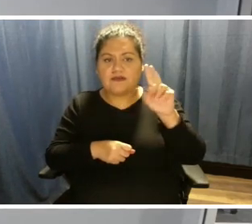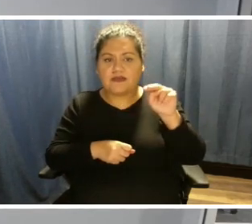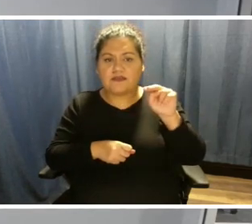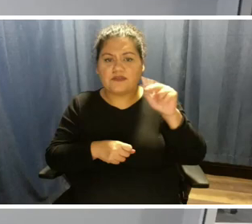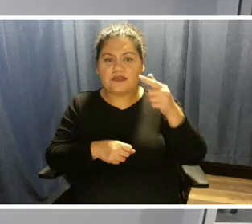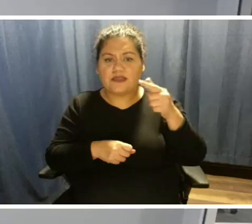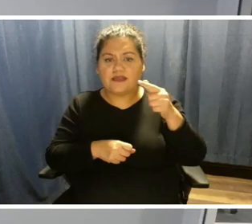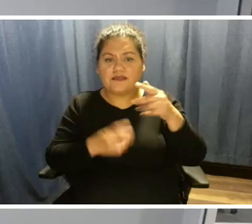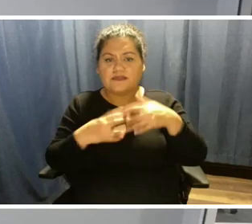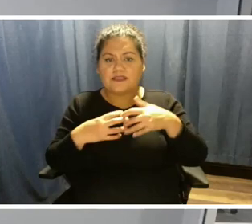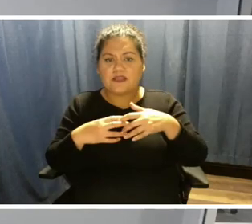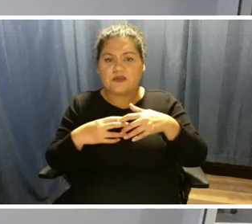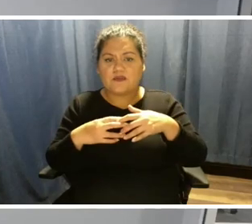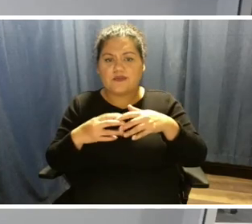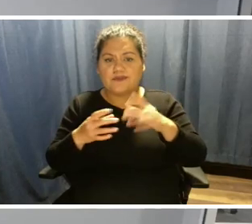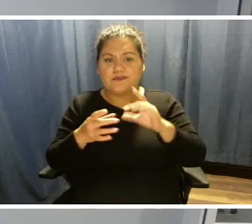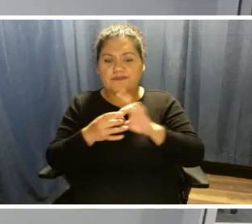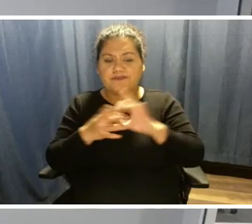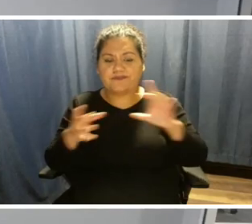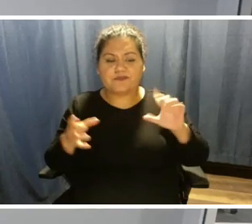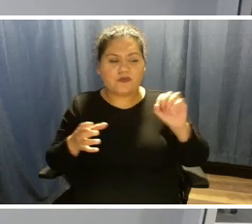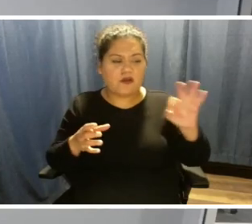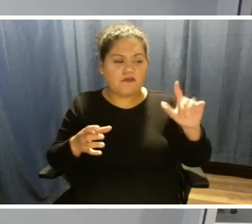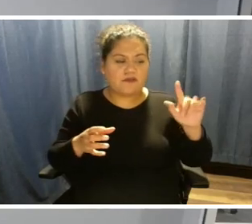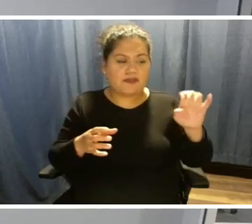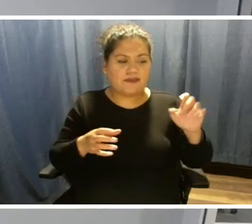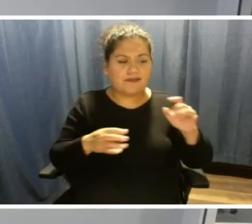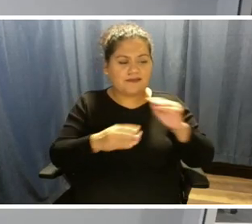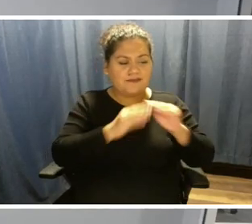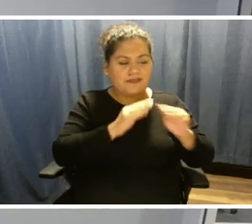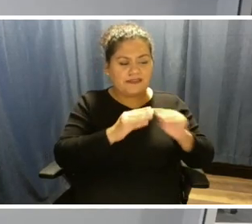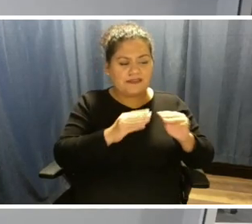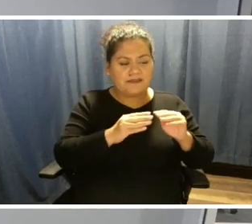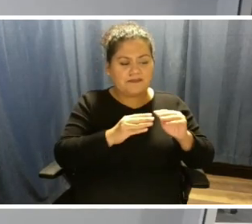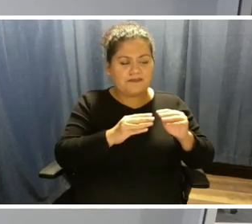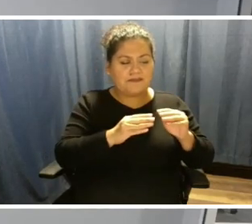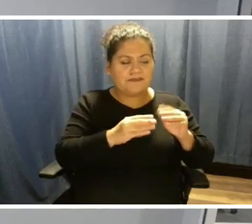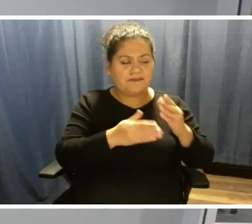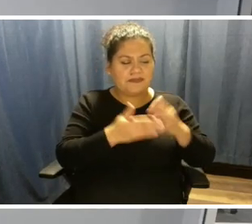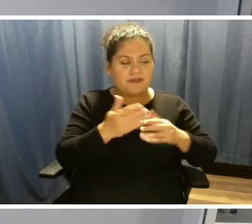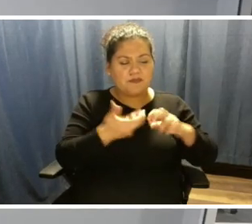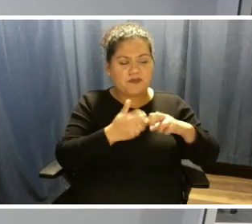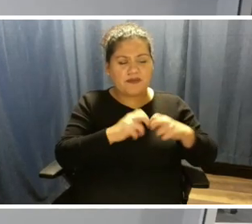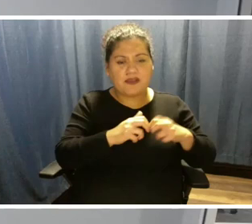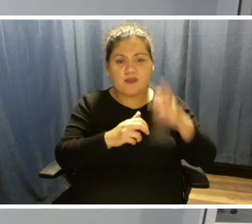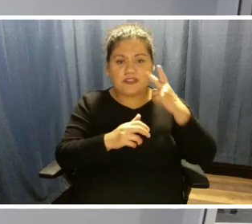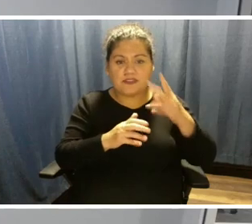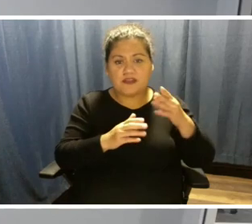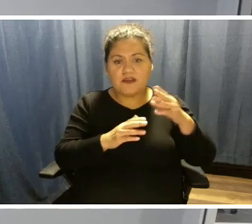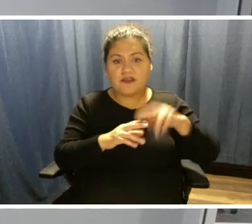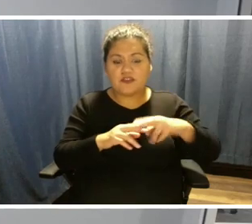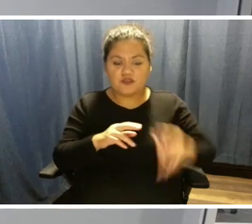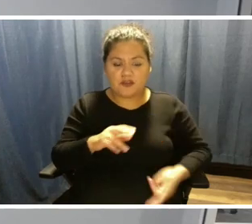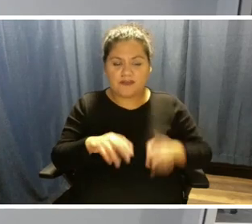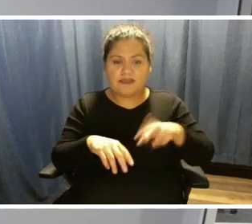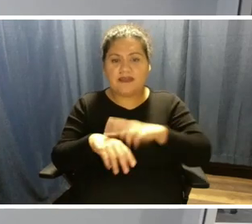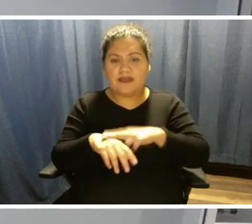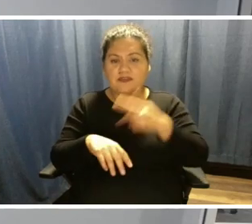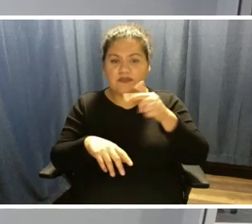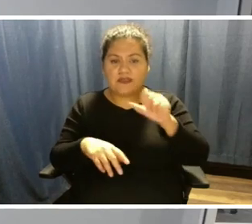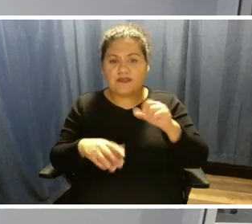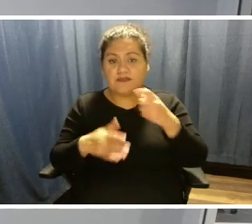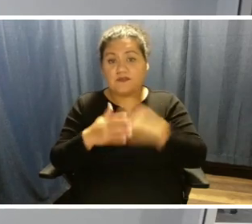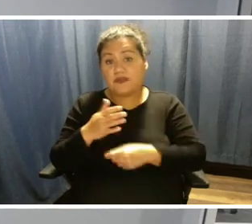offline to deal with some maintenance problems. And we saw a pretty significant drop in natural gas prices. I'll